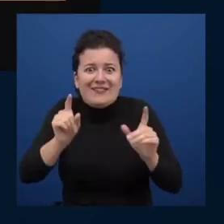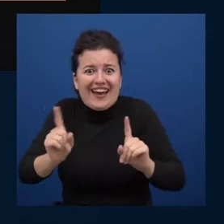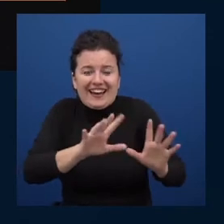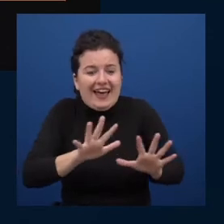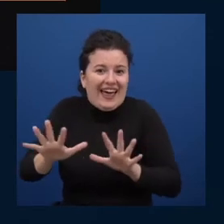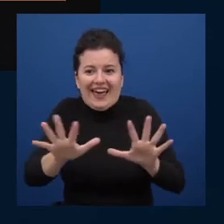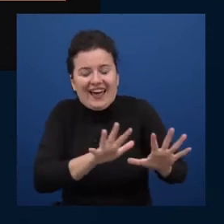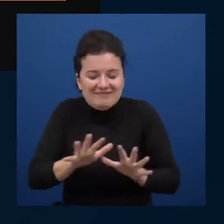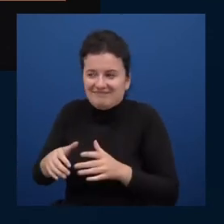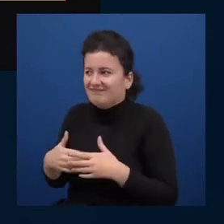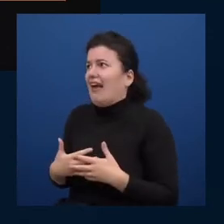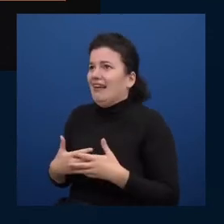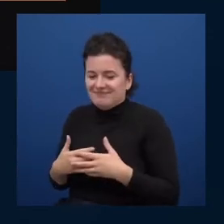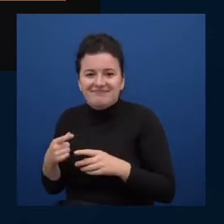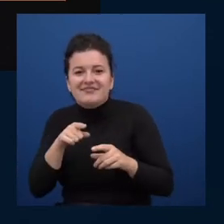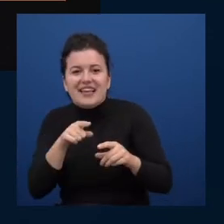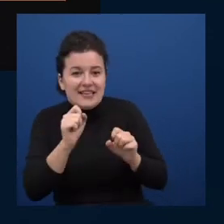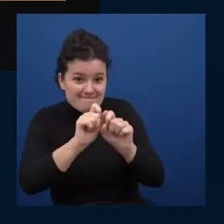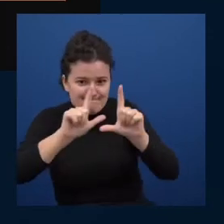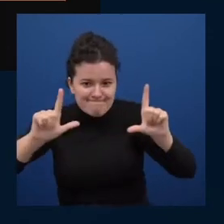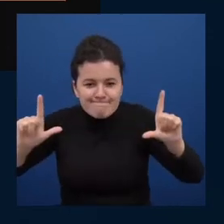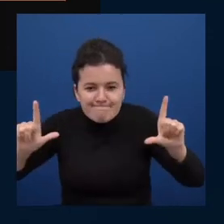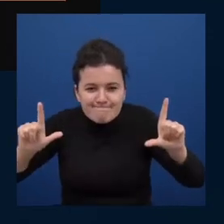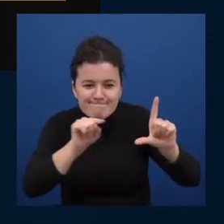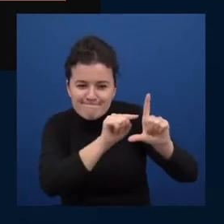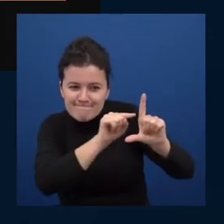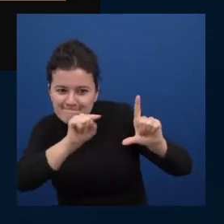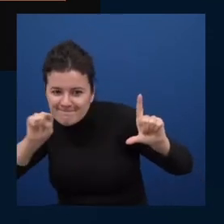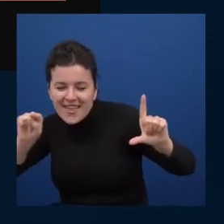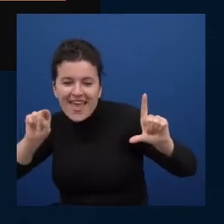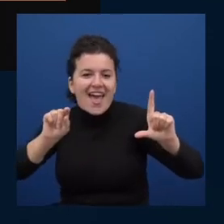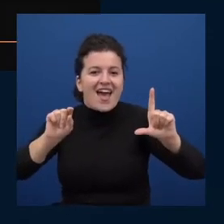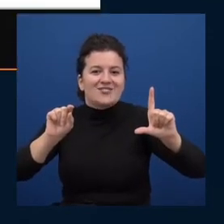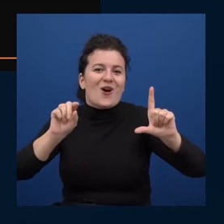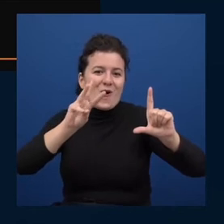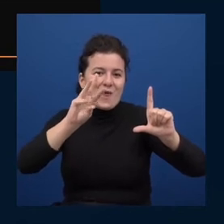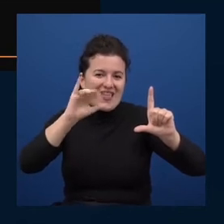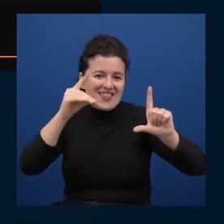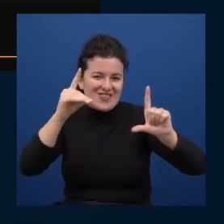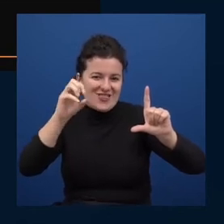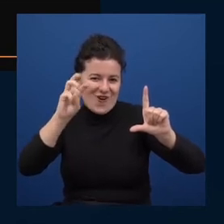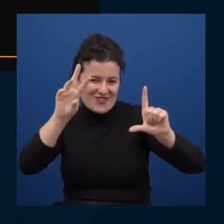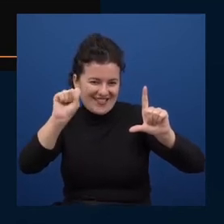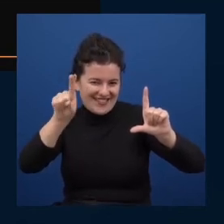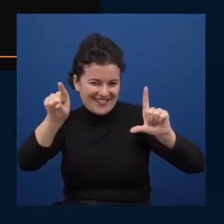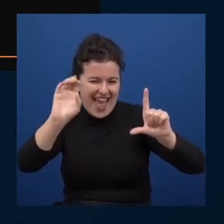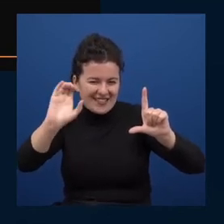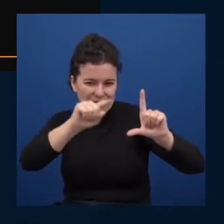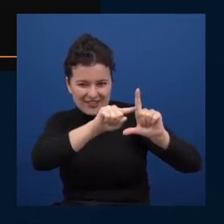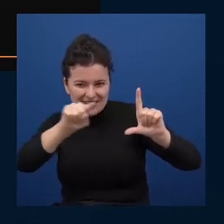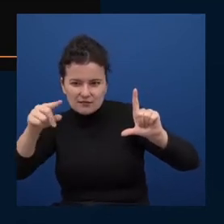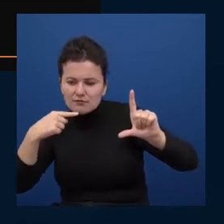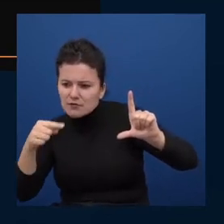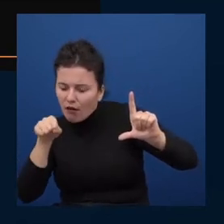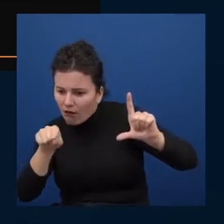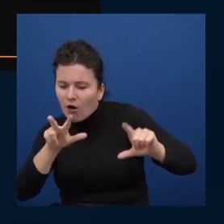i i look at the file in windows explorer and i see that it's telling me there's used up